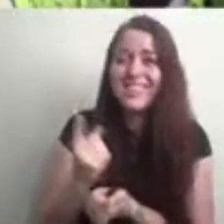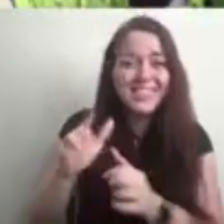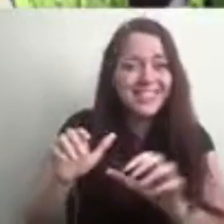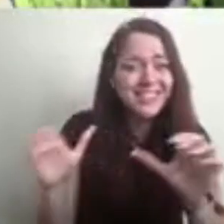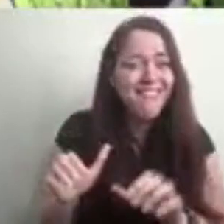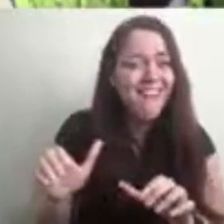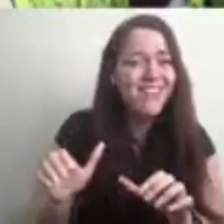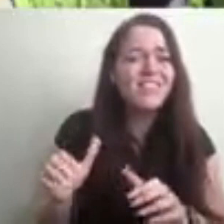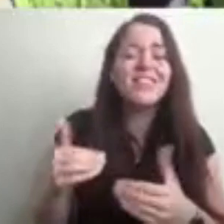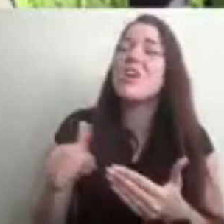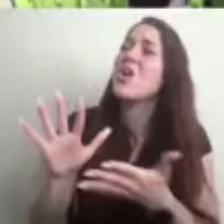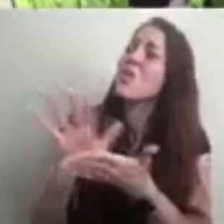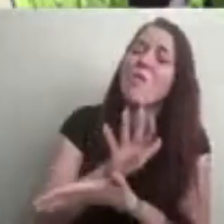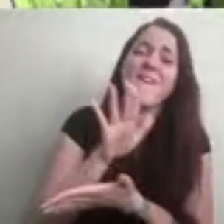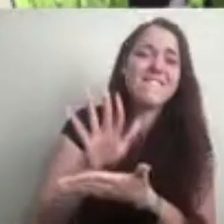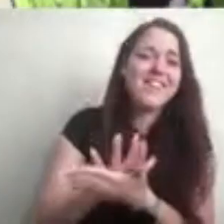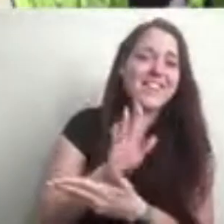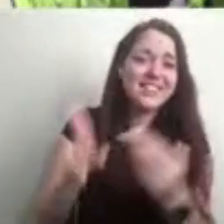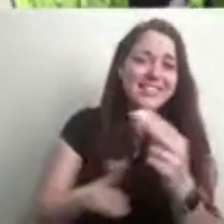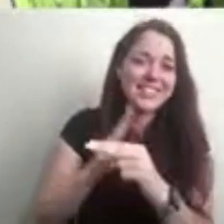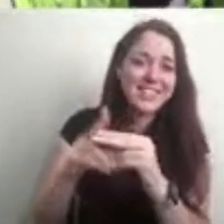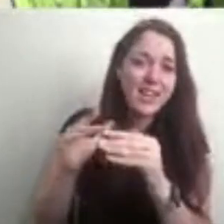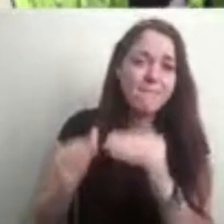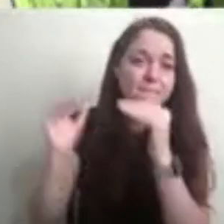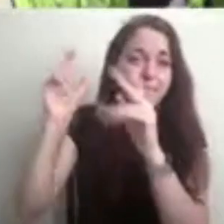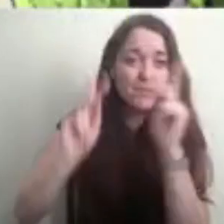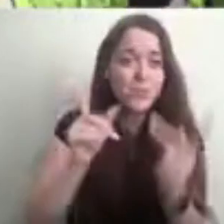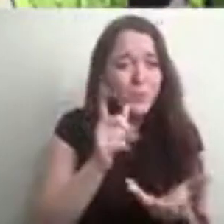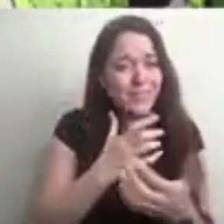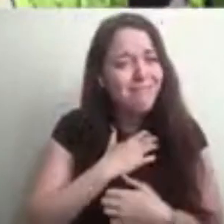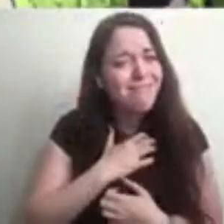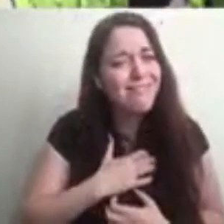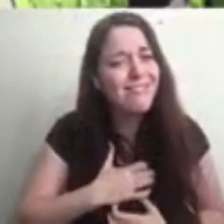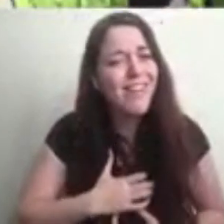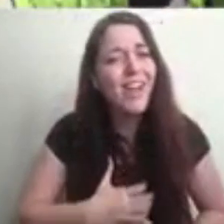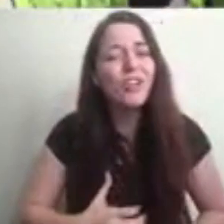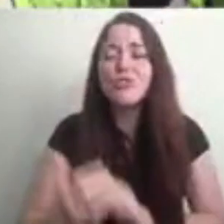Let the hearts that seek God rejoice.